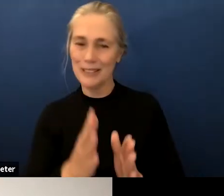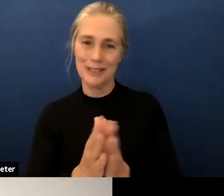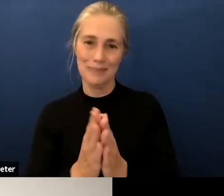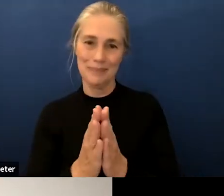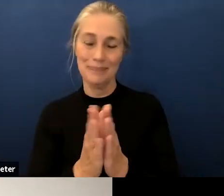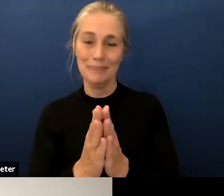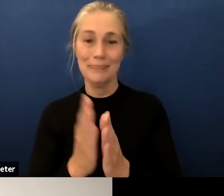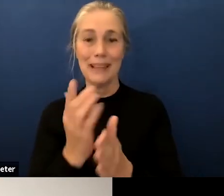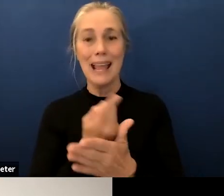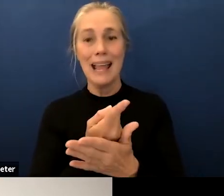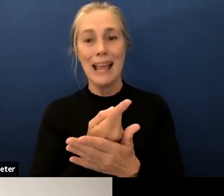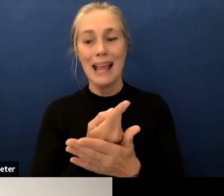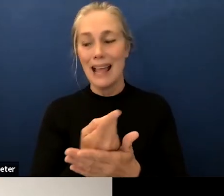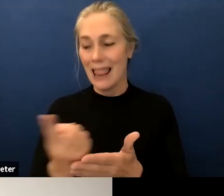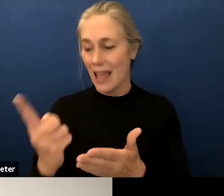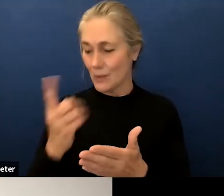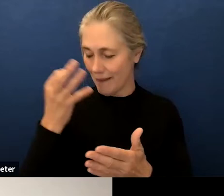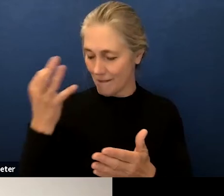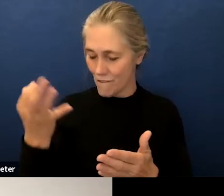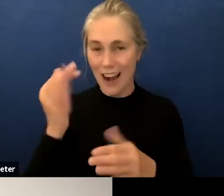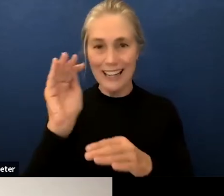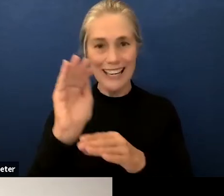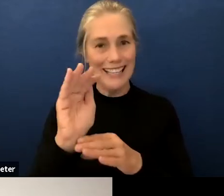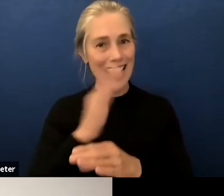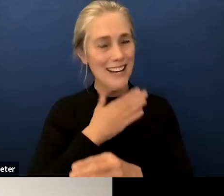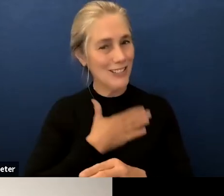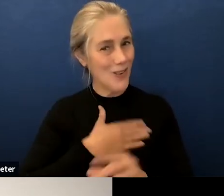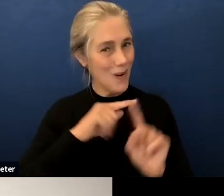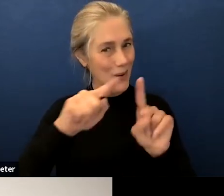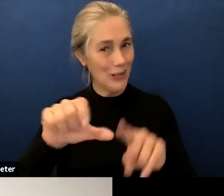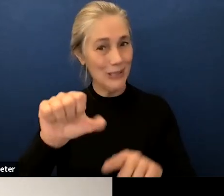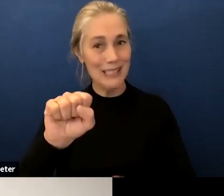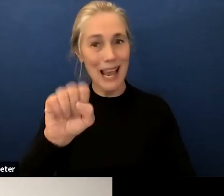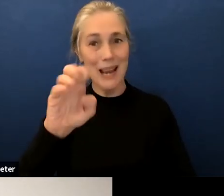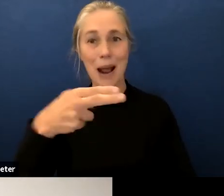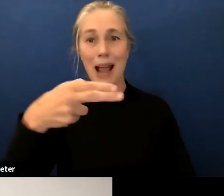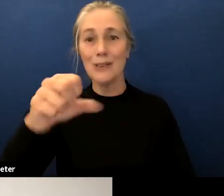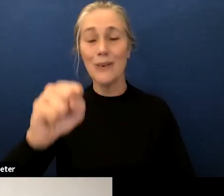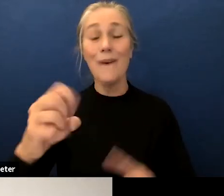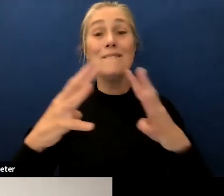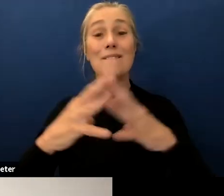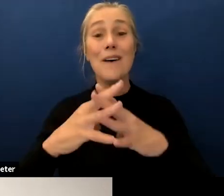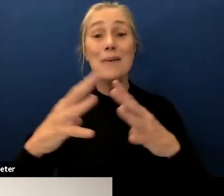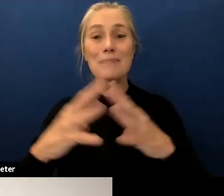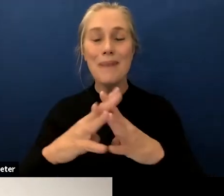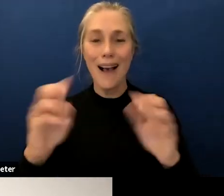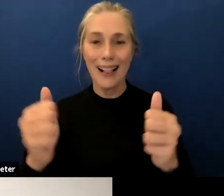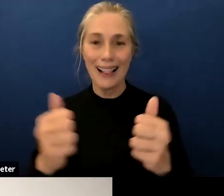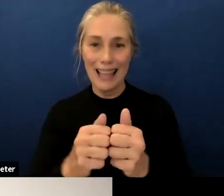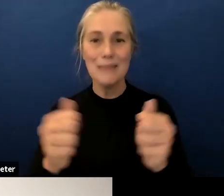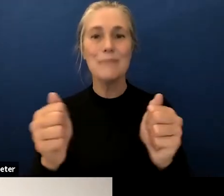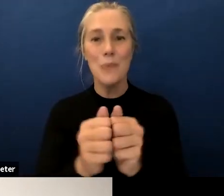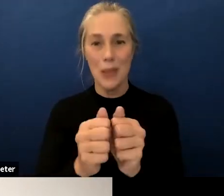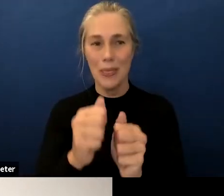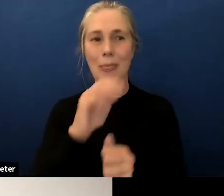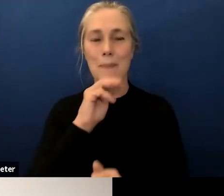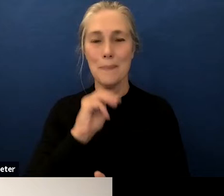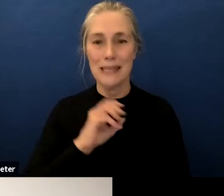past friday night i had the pleasure of going to the san barbara high school football game along with miss sims